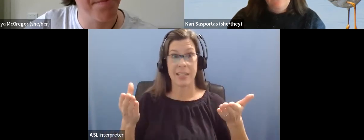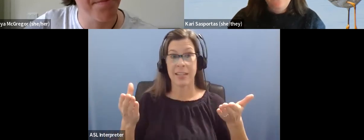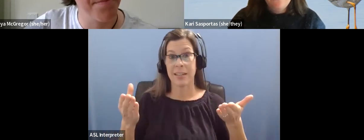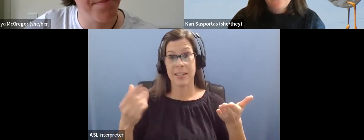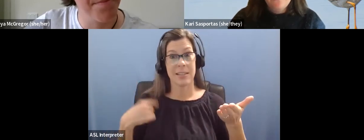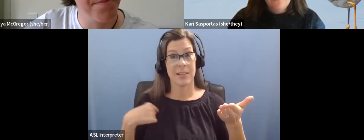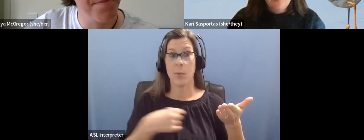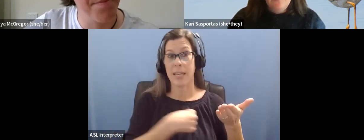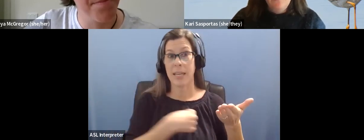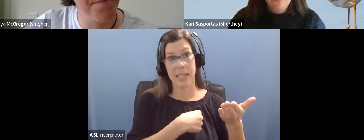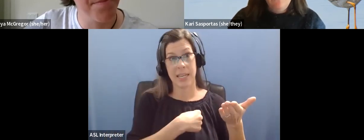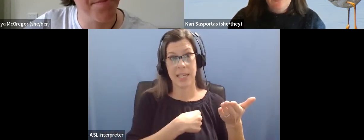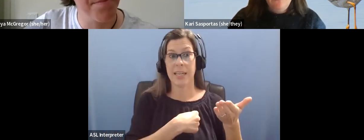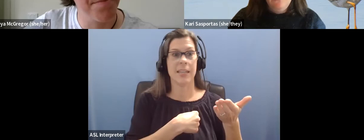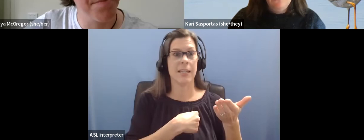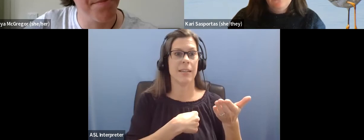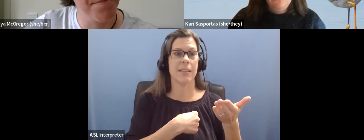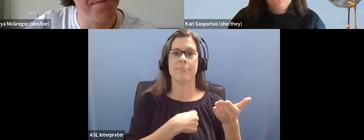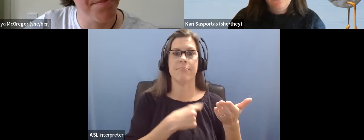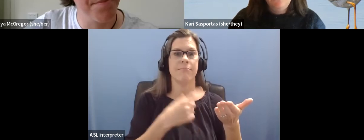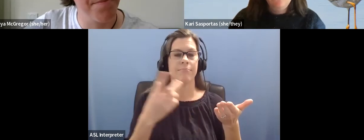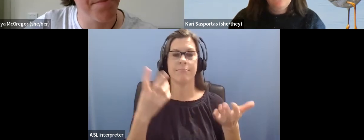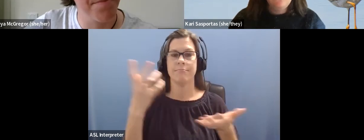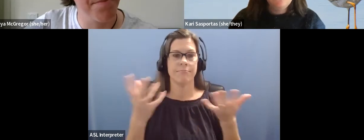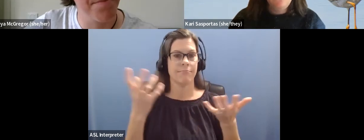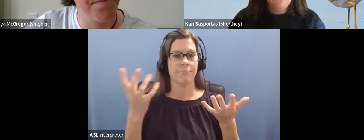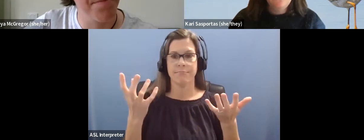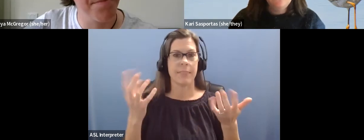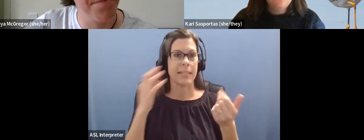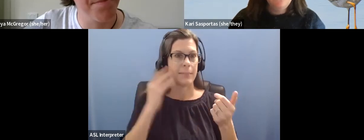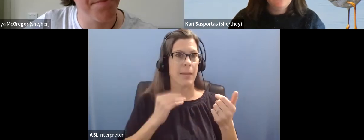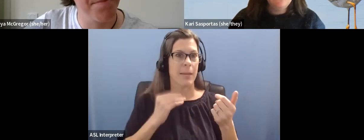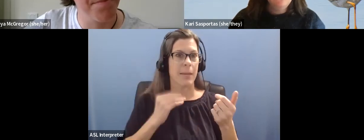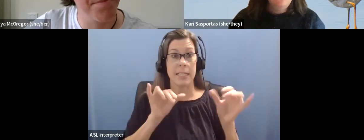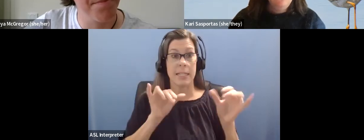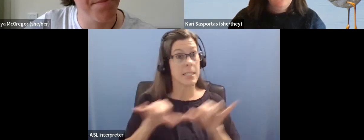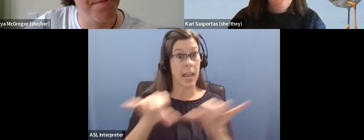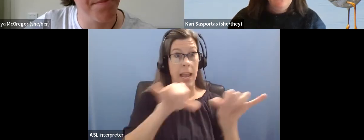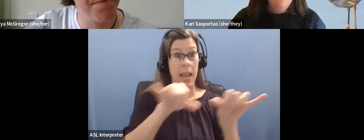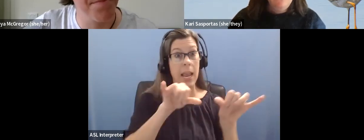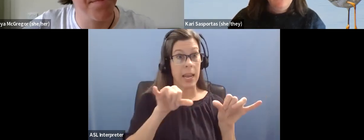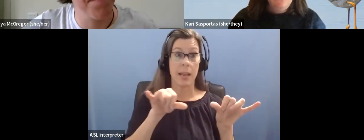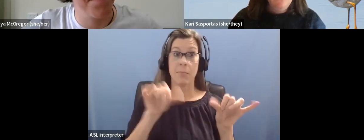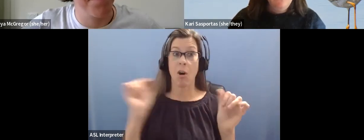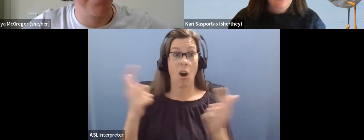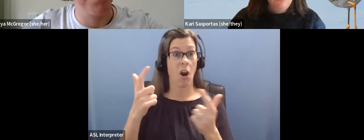that, um, might be the same across the board or similar. Um,